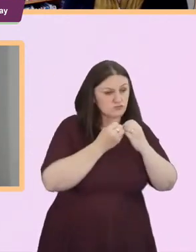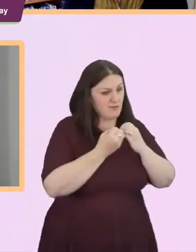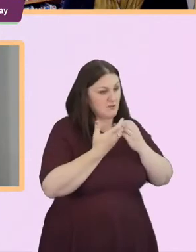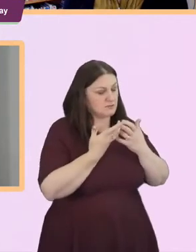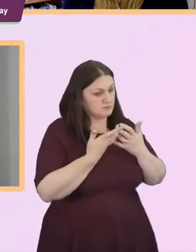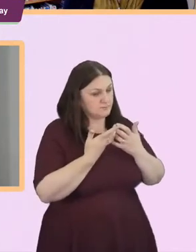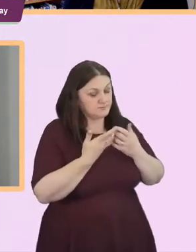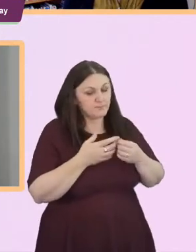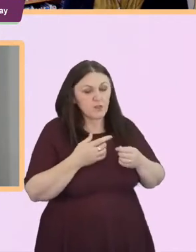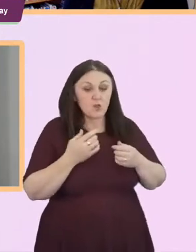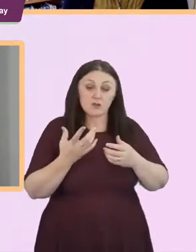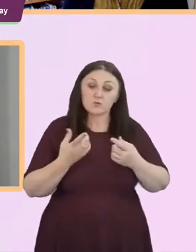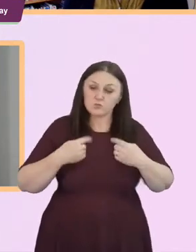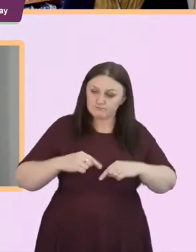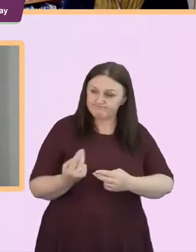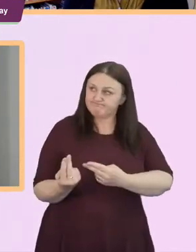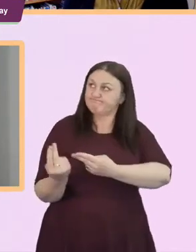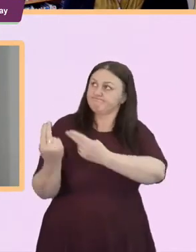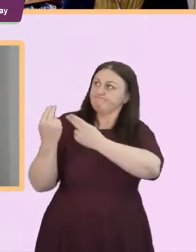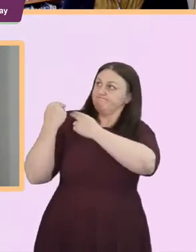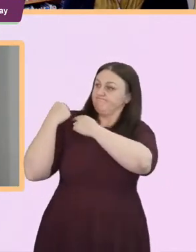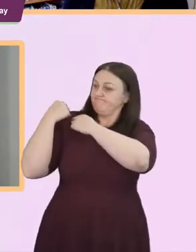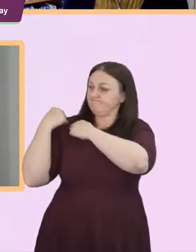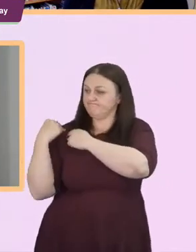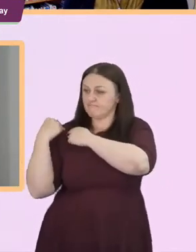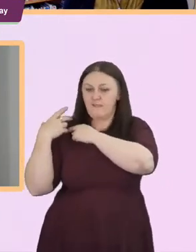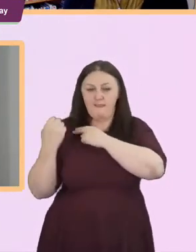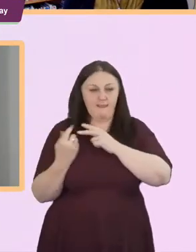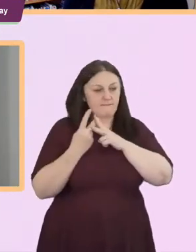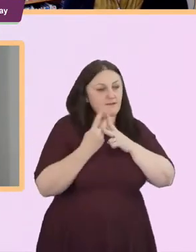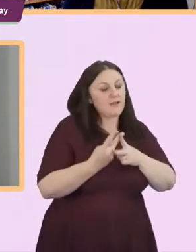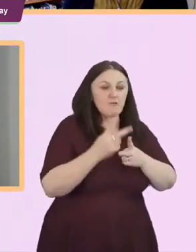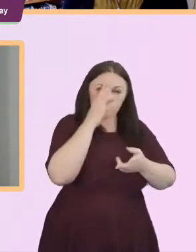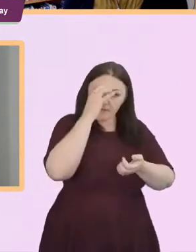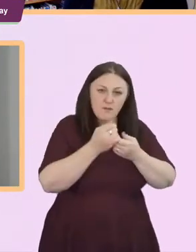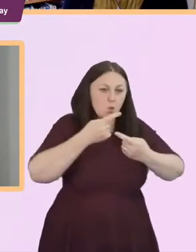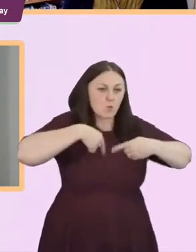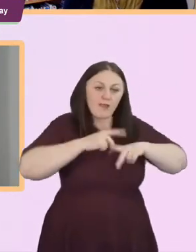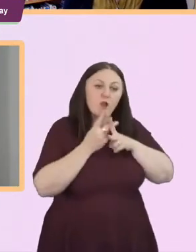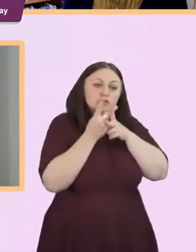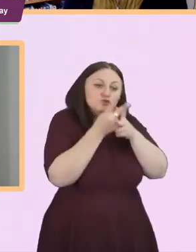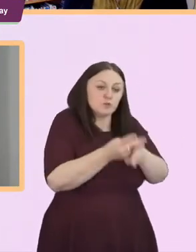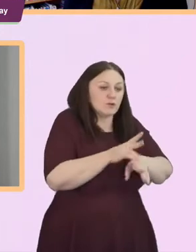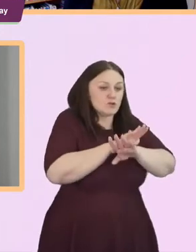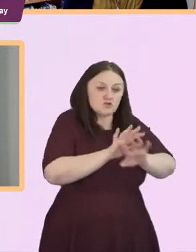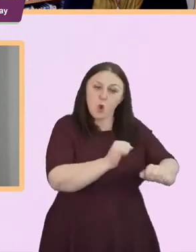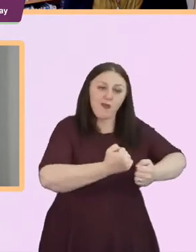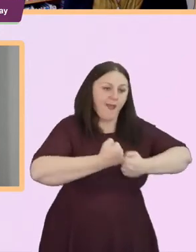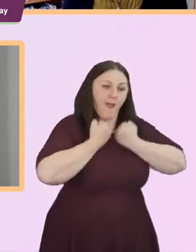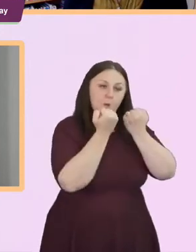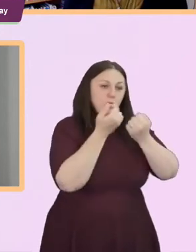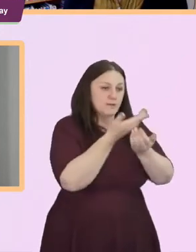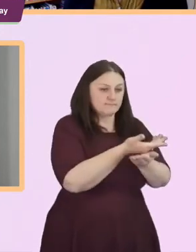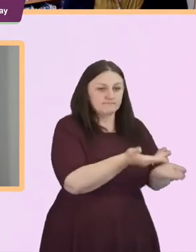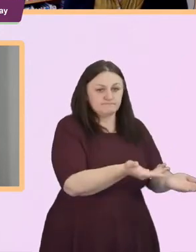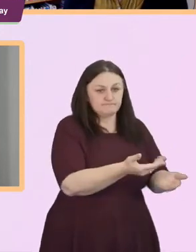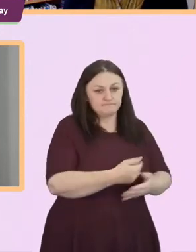and with care because we're stewards we're not owners fantastic thank you arthur